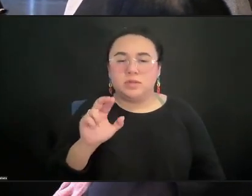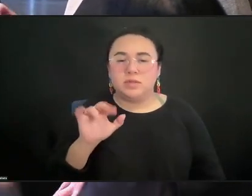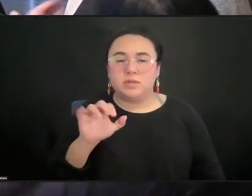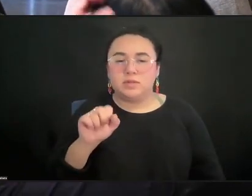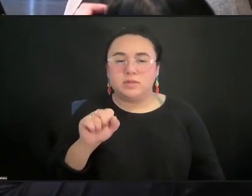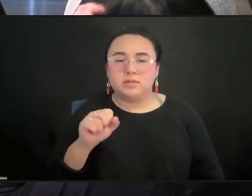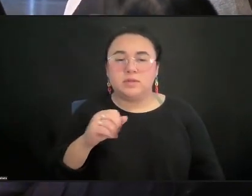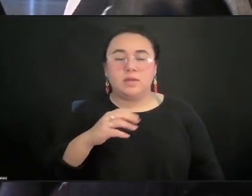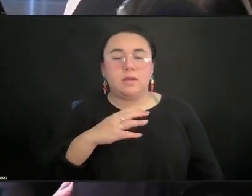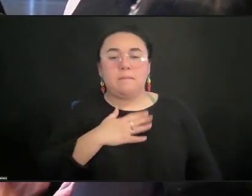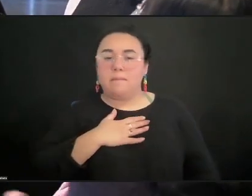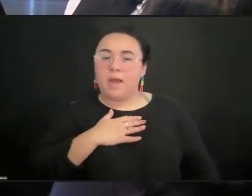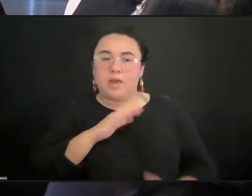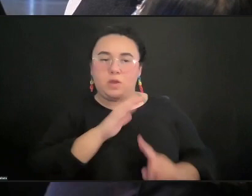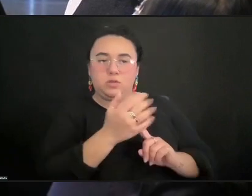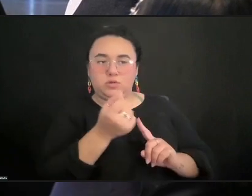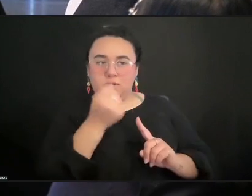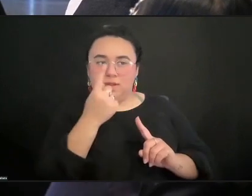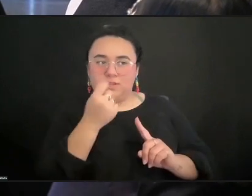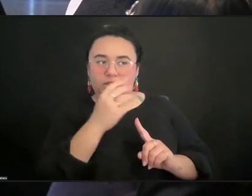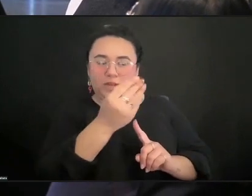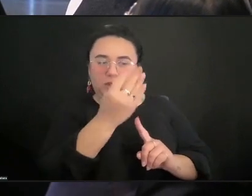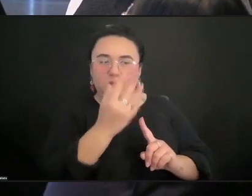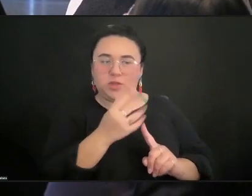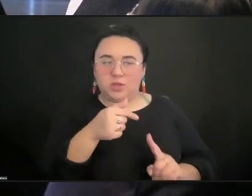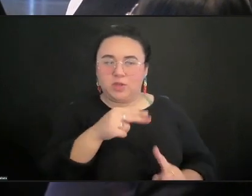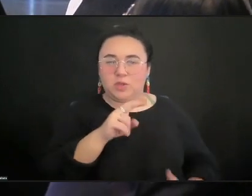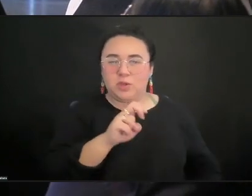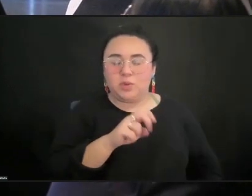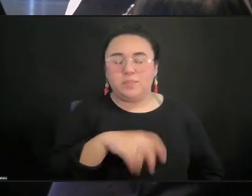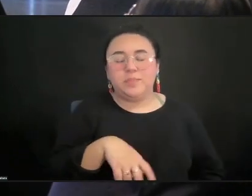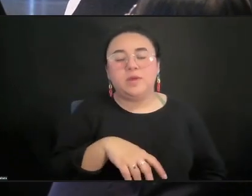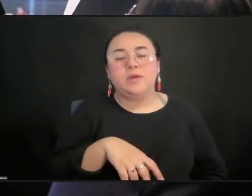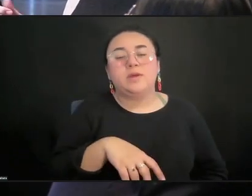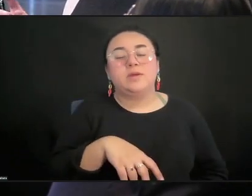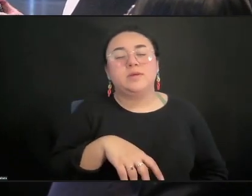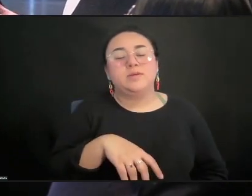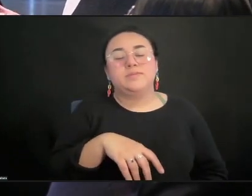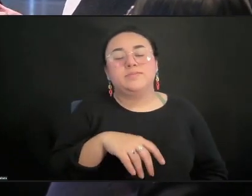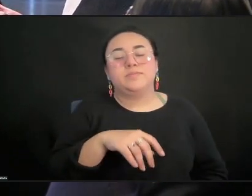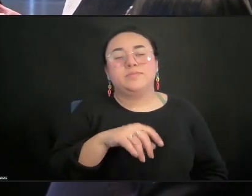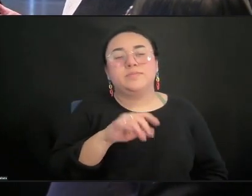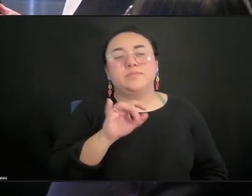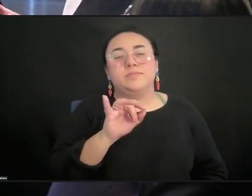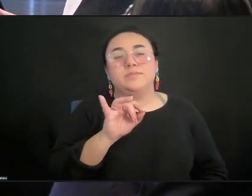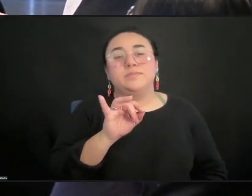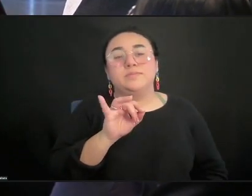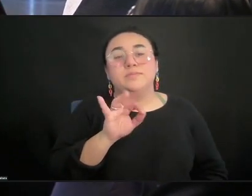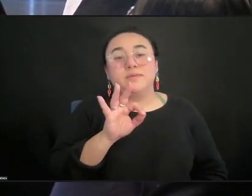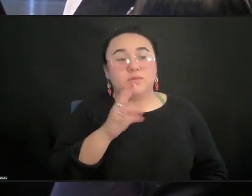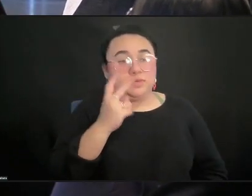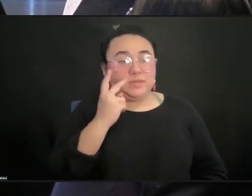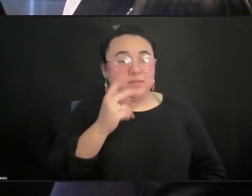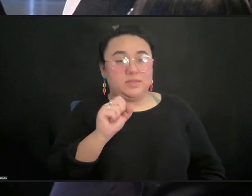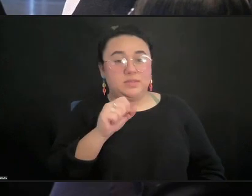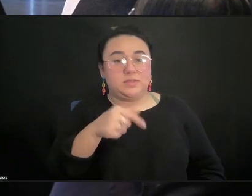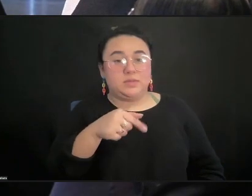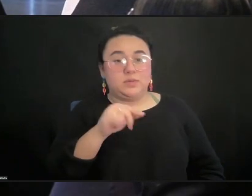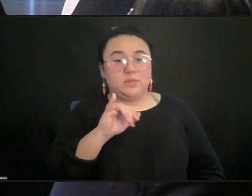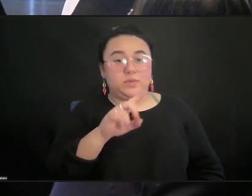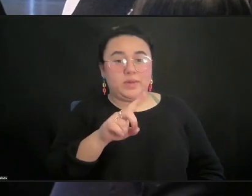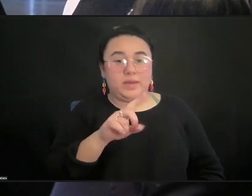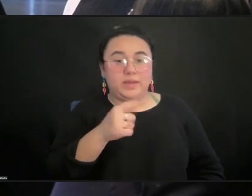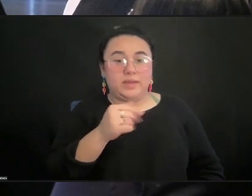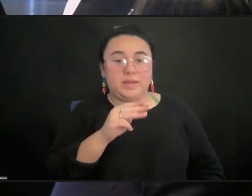cue from something like that, you know, if you take Squid Game, again, as an example, it's as much about the popularity of